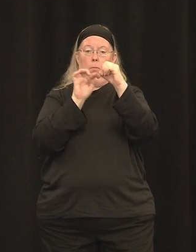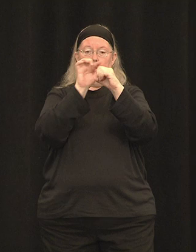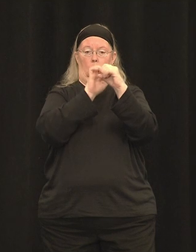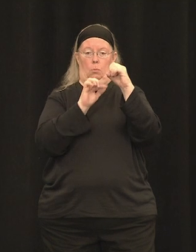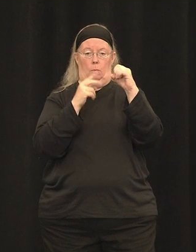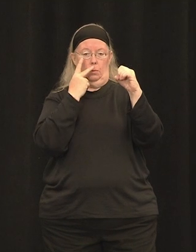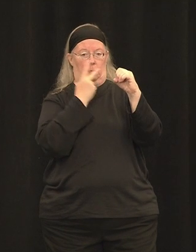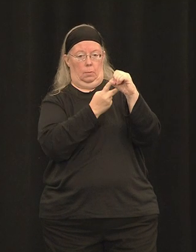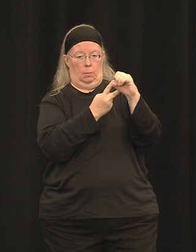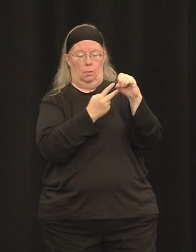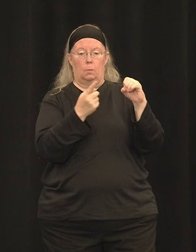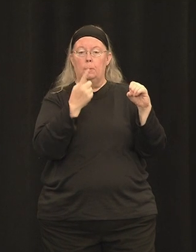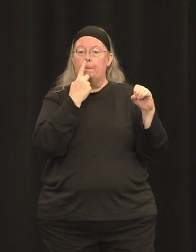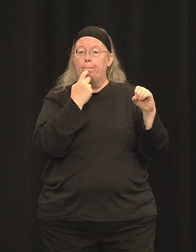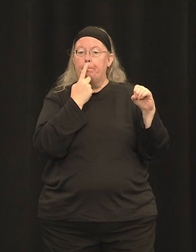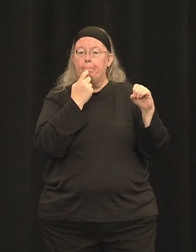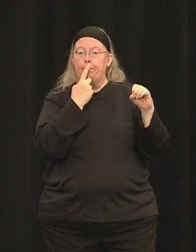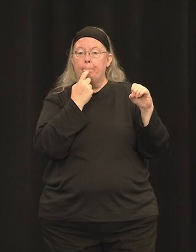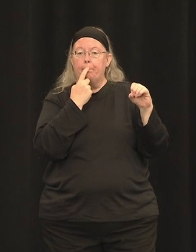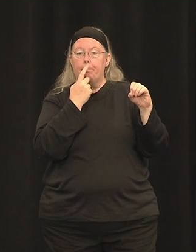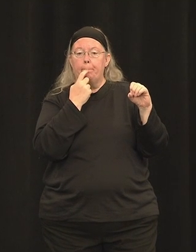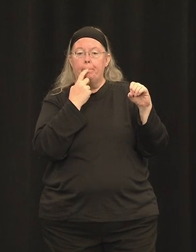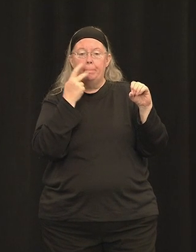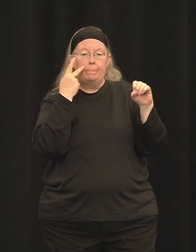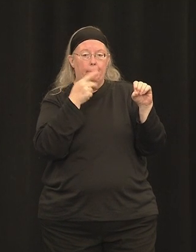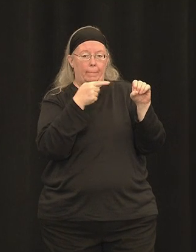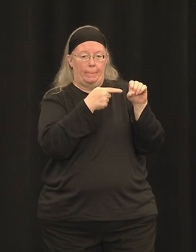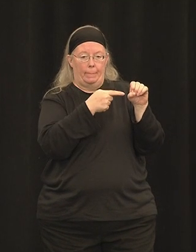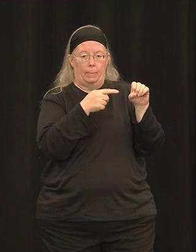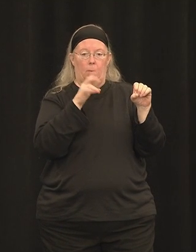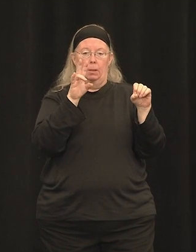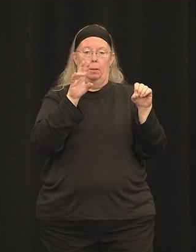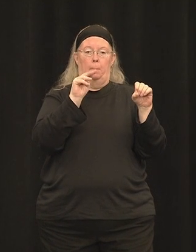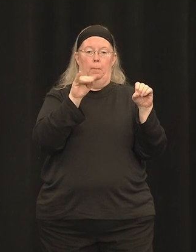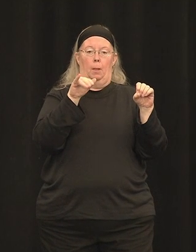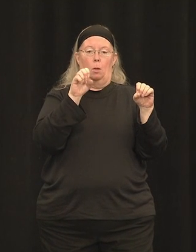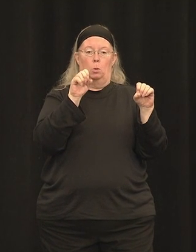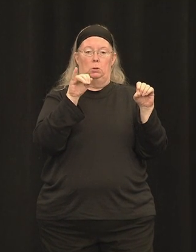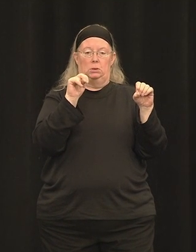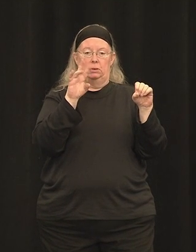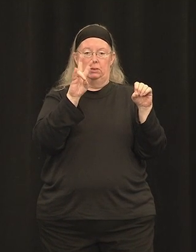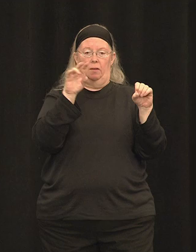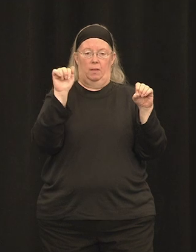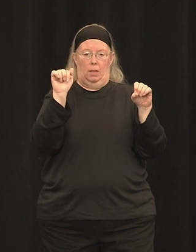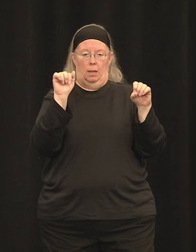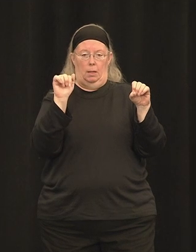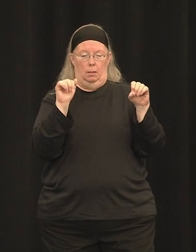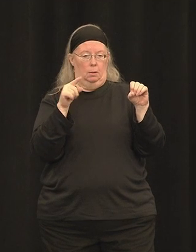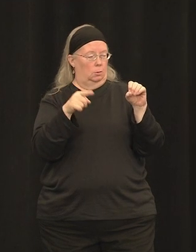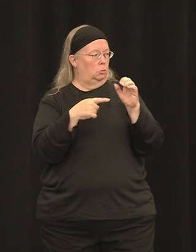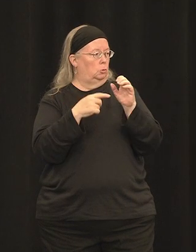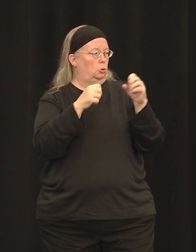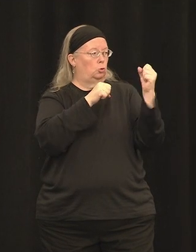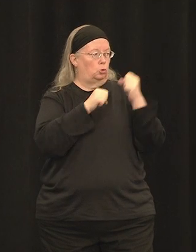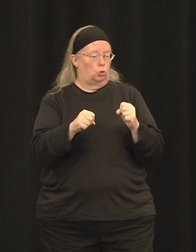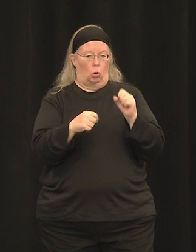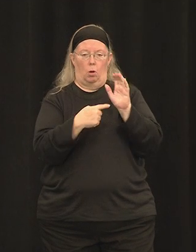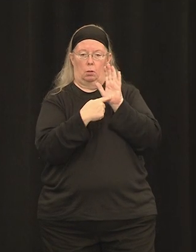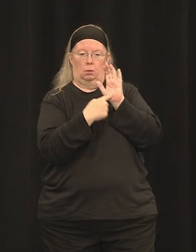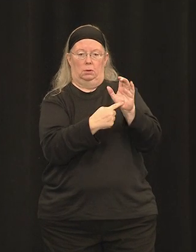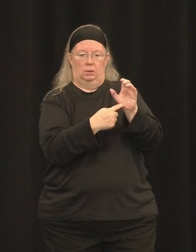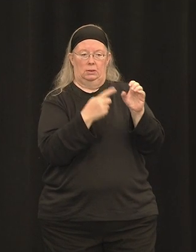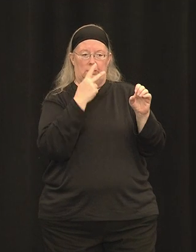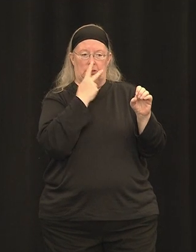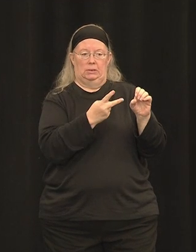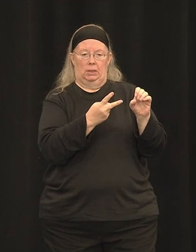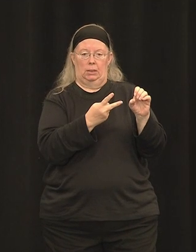myosin 7a expression. And what you can notice immediately is that there's a very robust expression of myosin 7a, both within the injection bleb,